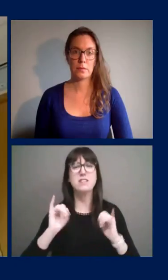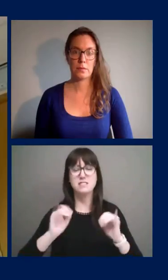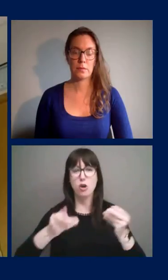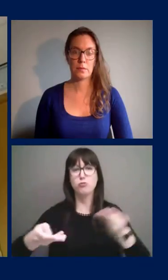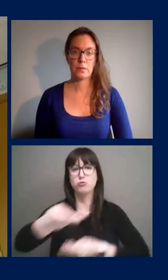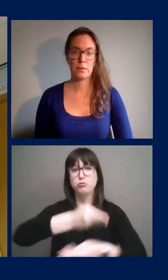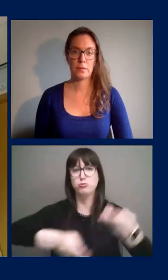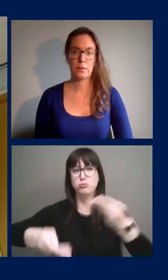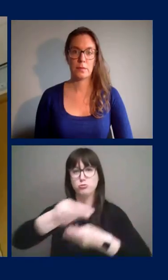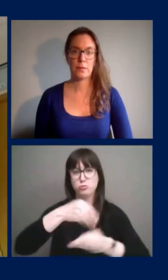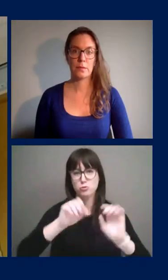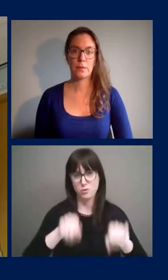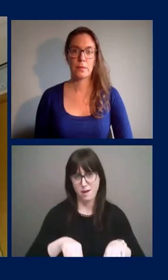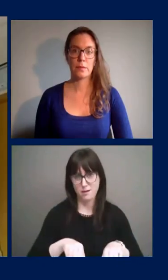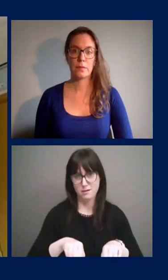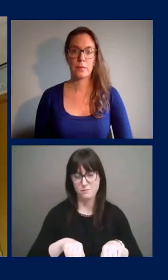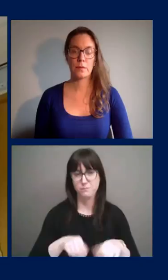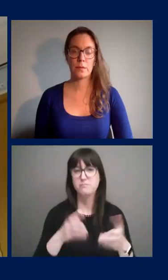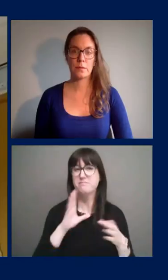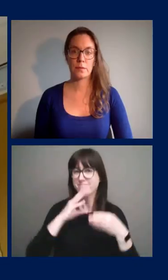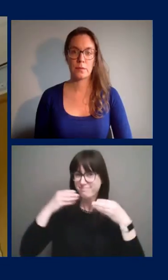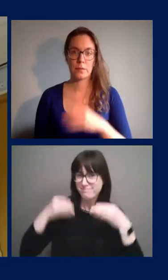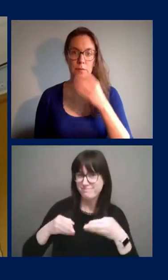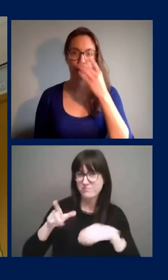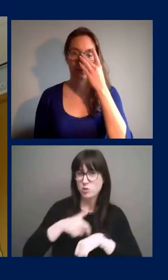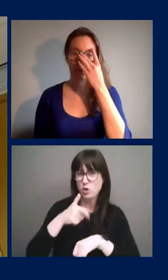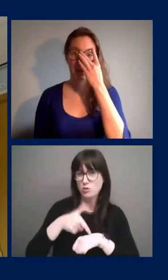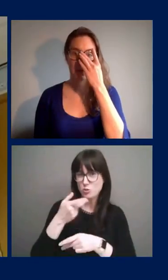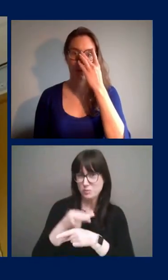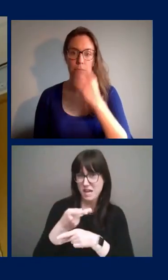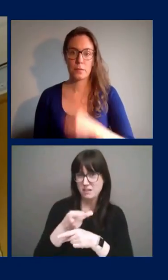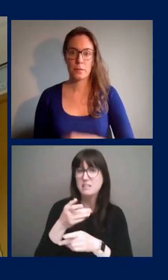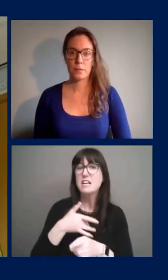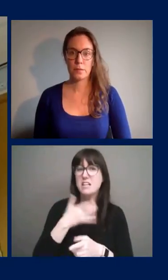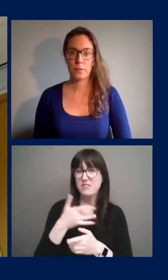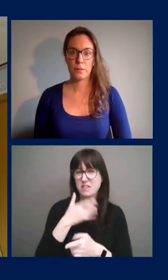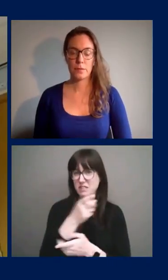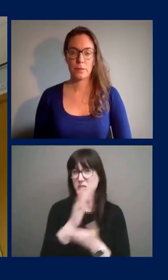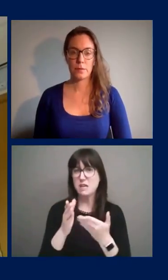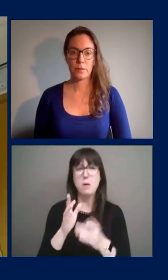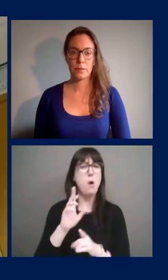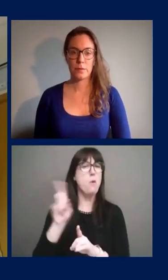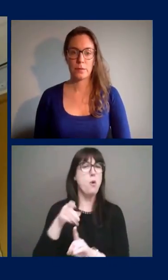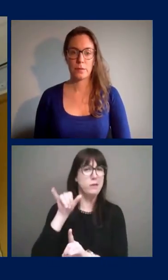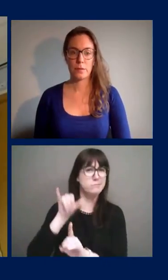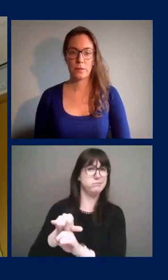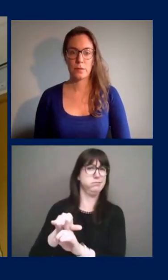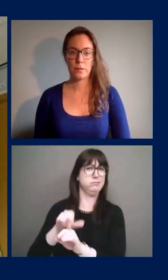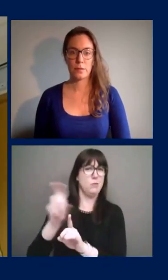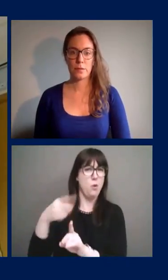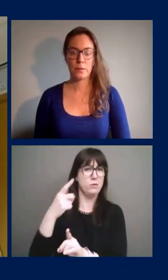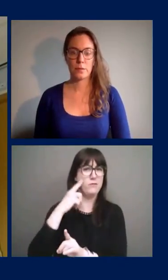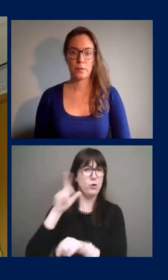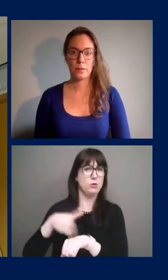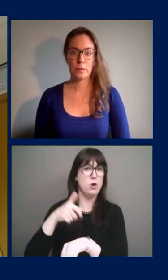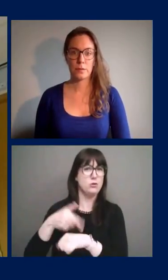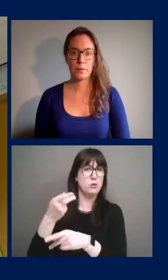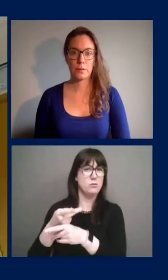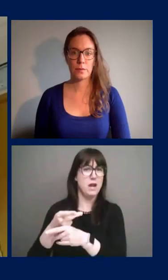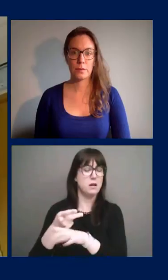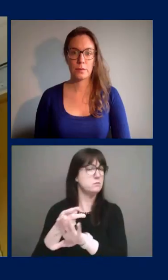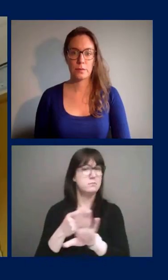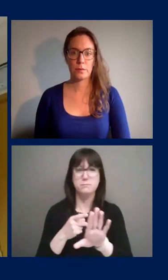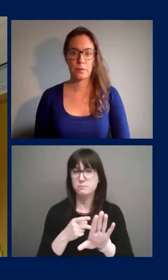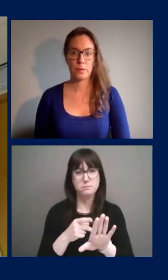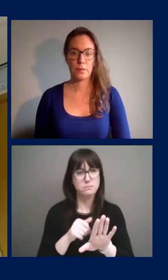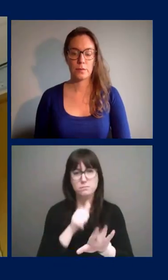a lot of focus on long-term care homes, I believe some people are starting to think that the virus is only circulating in those homes. This is not the case.